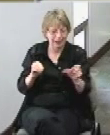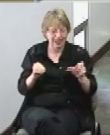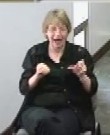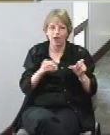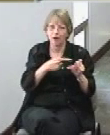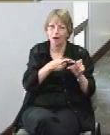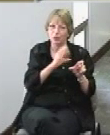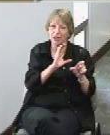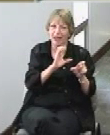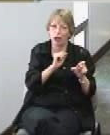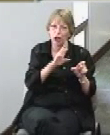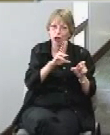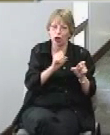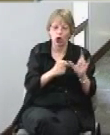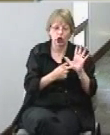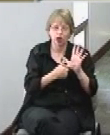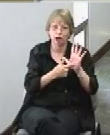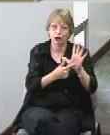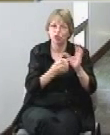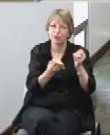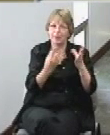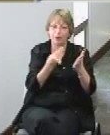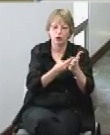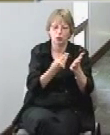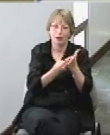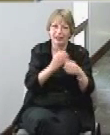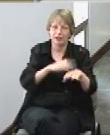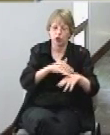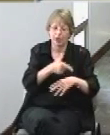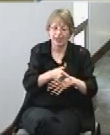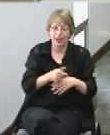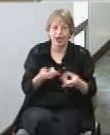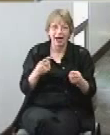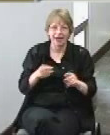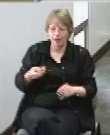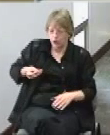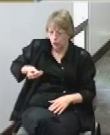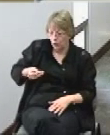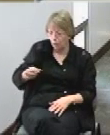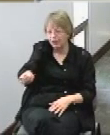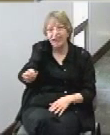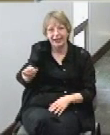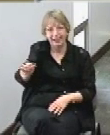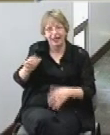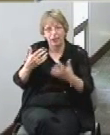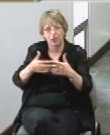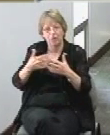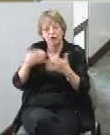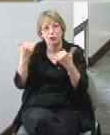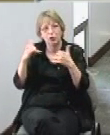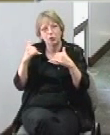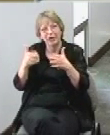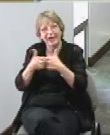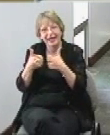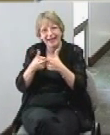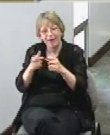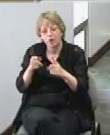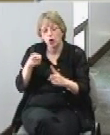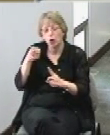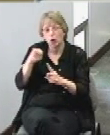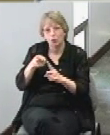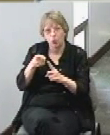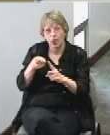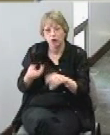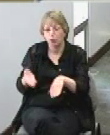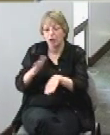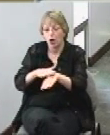the equivalent value on that card and as you use the card to play the games the points that you win will go on